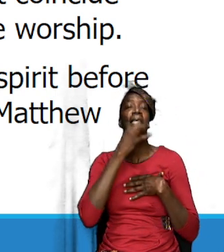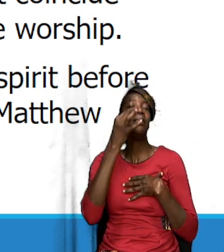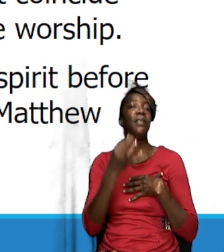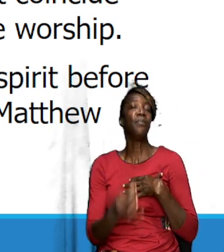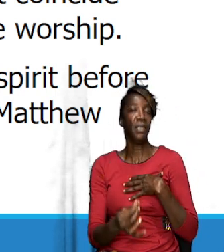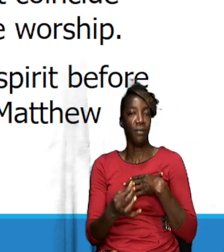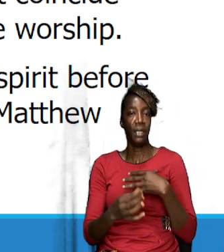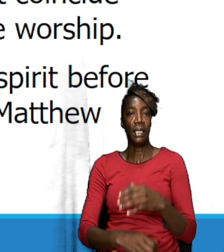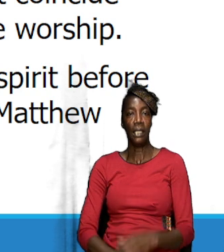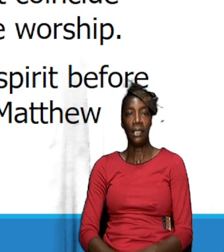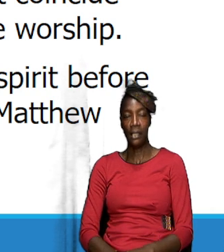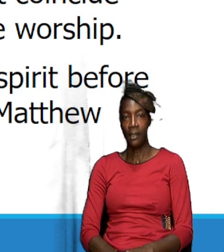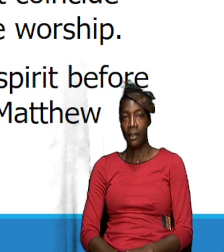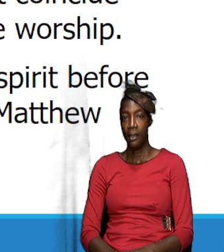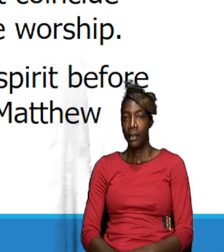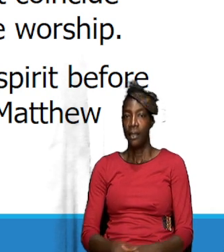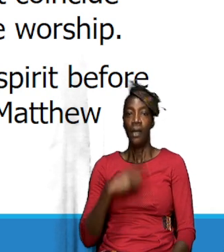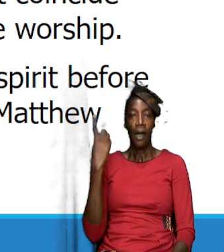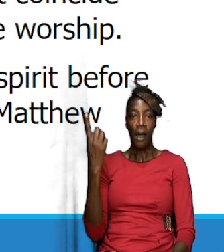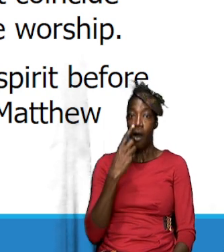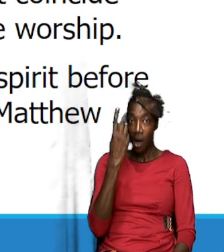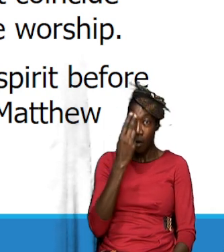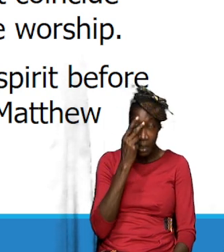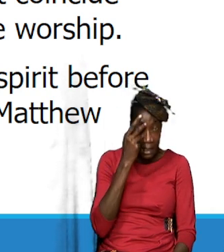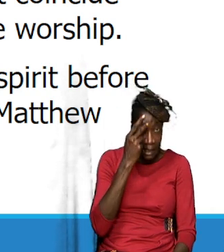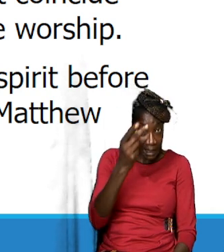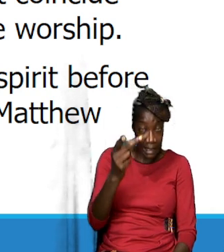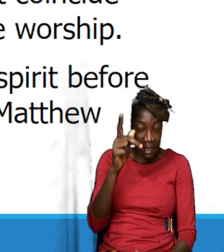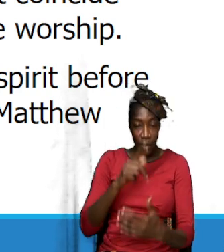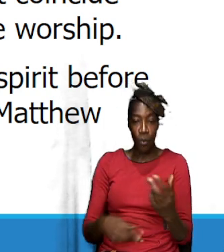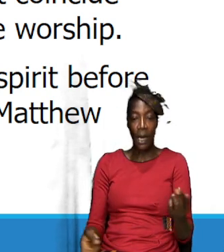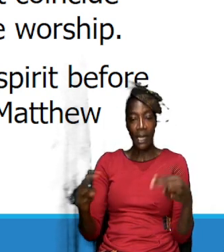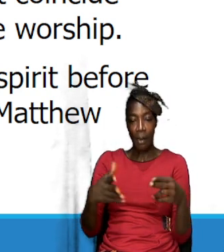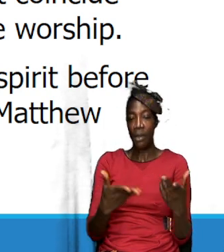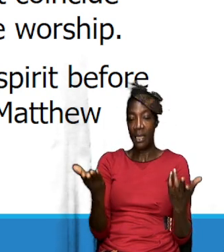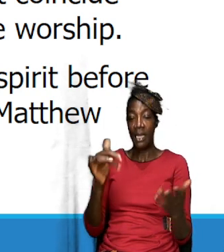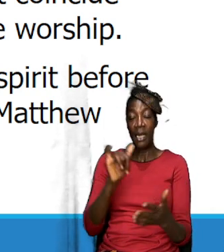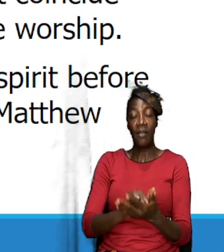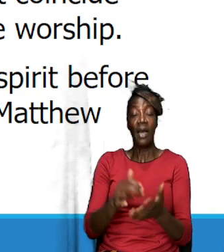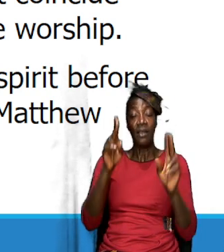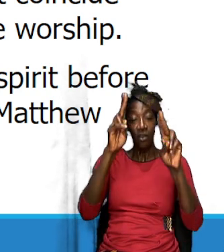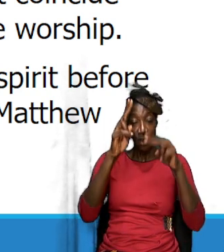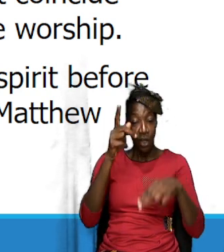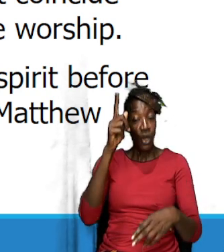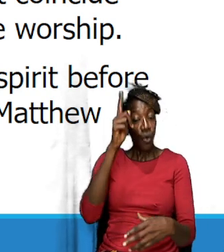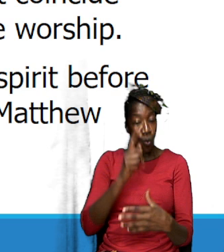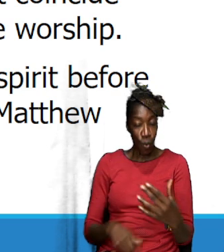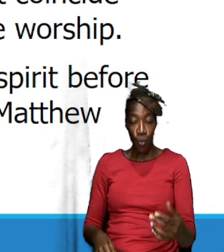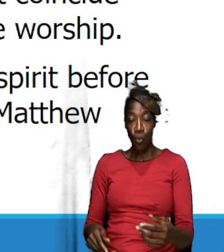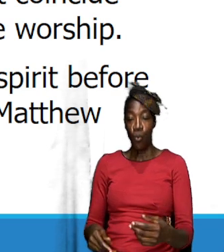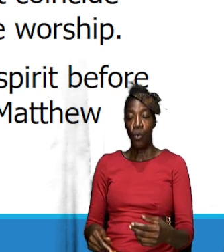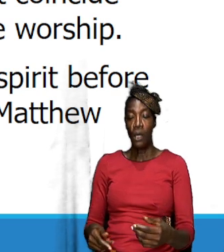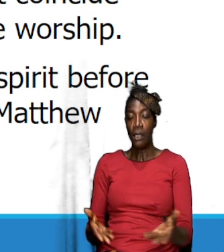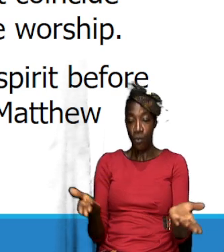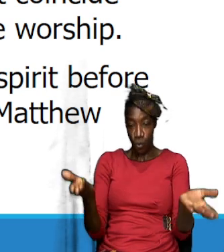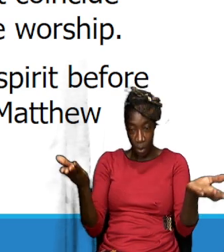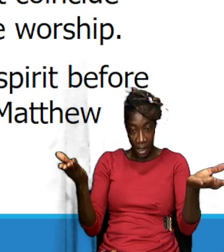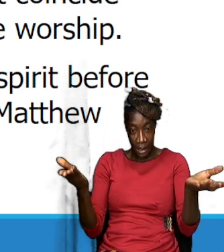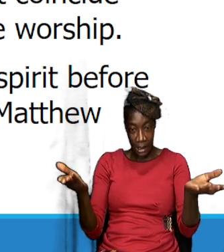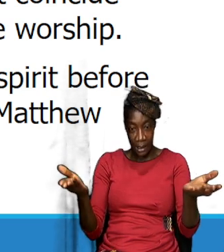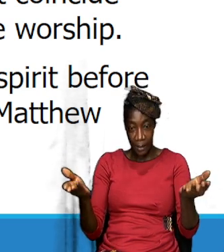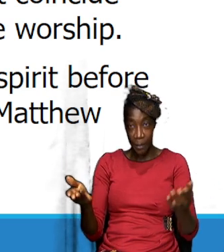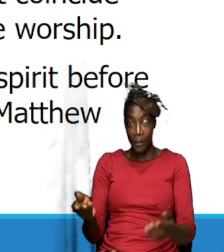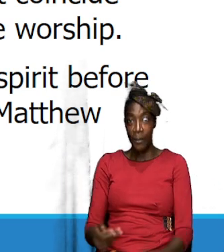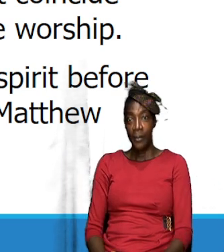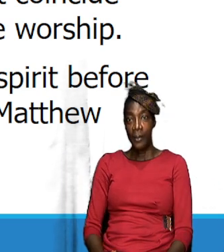and he's always seeing what is happening there and that is what he sees and